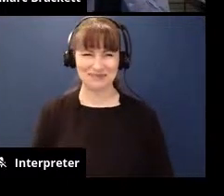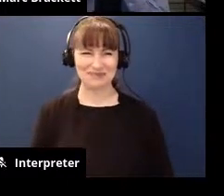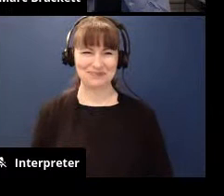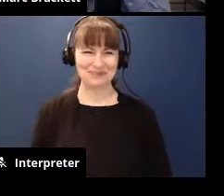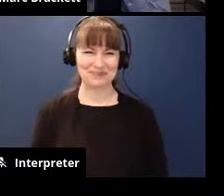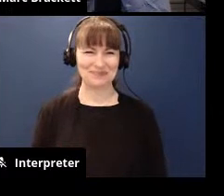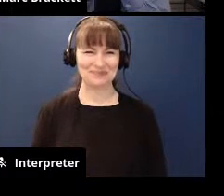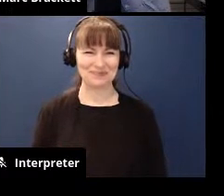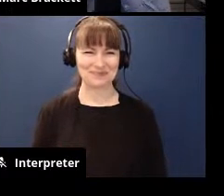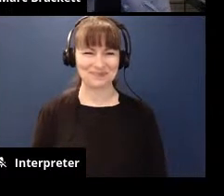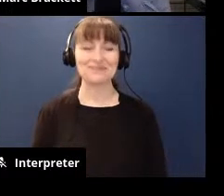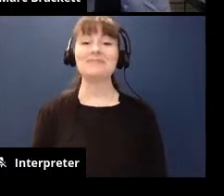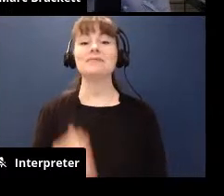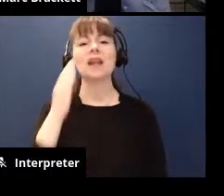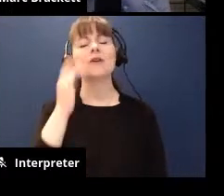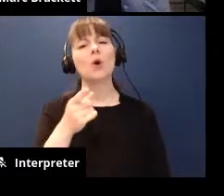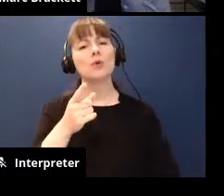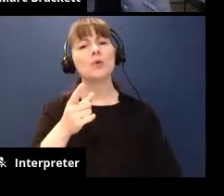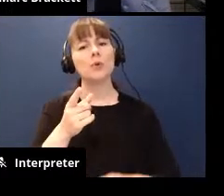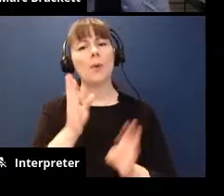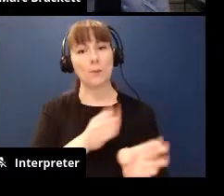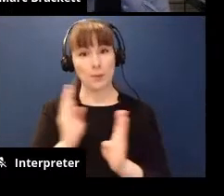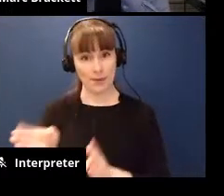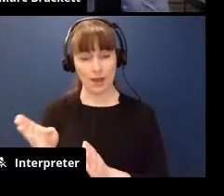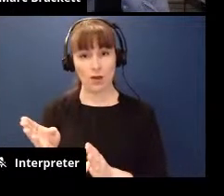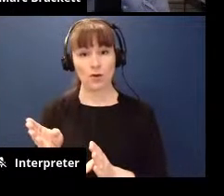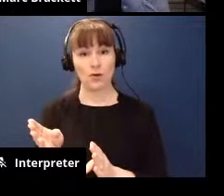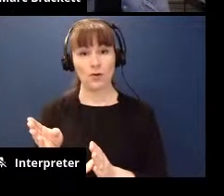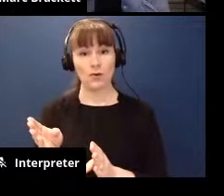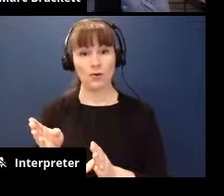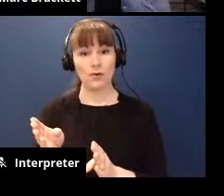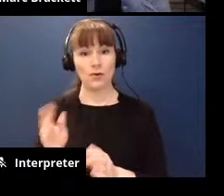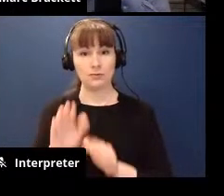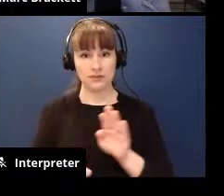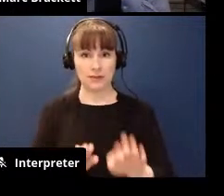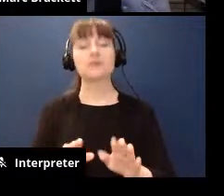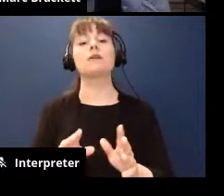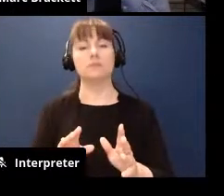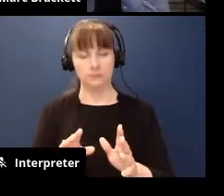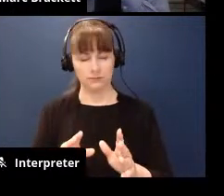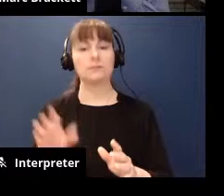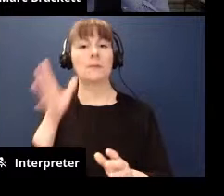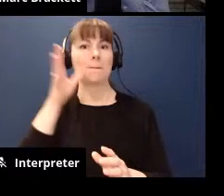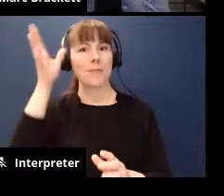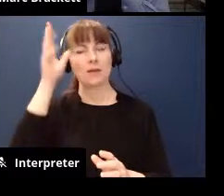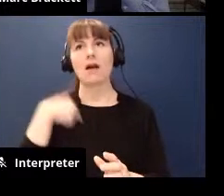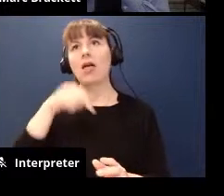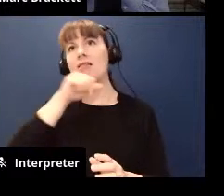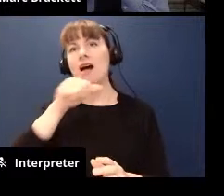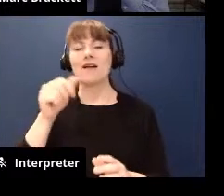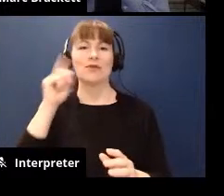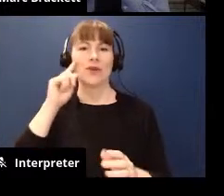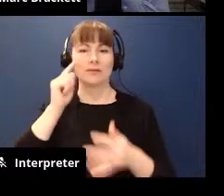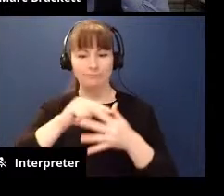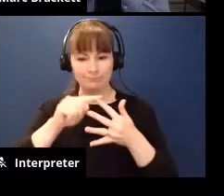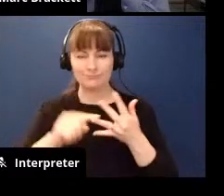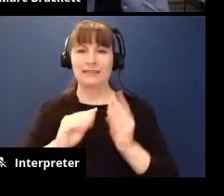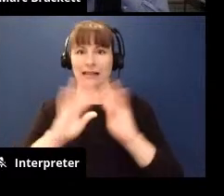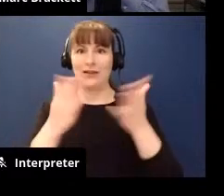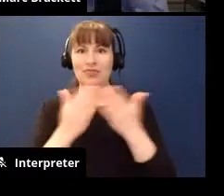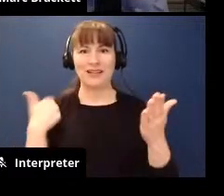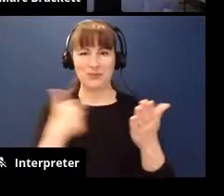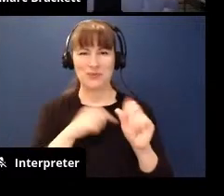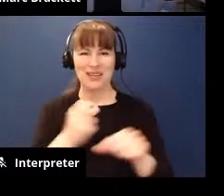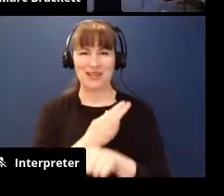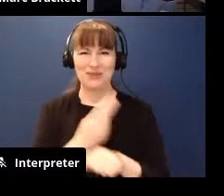um i know you've prepared for us yes as a parent educator i love some steps i love concrete and you have some steps for us